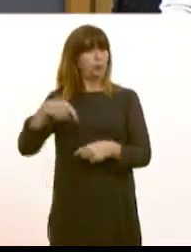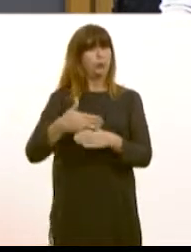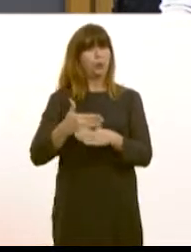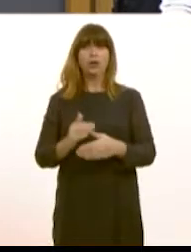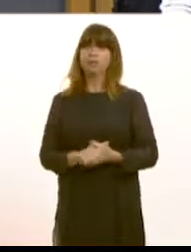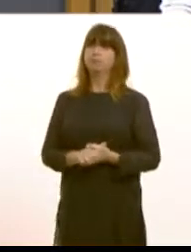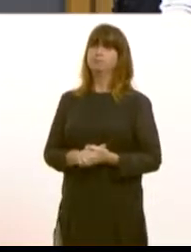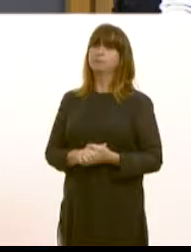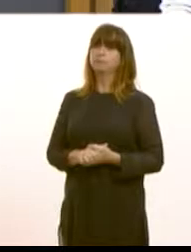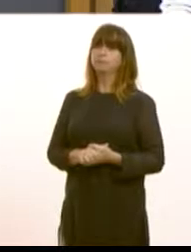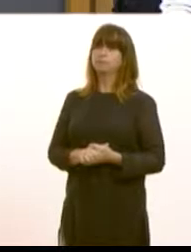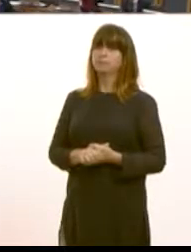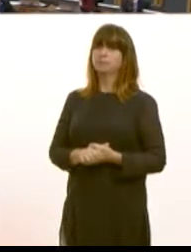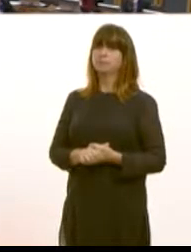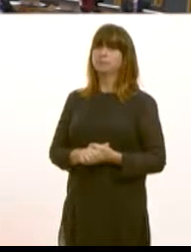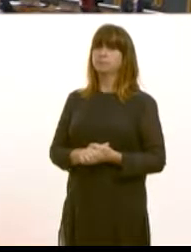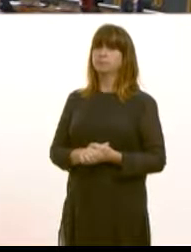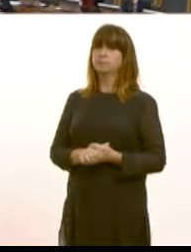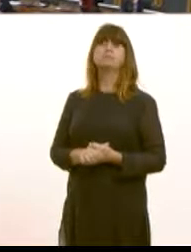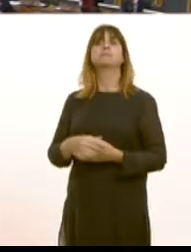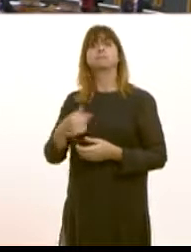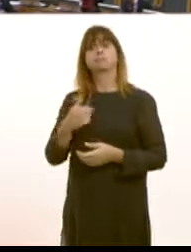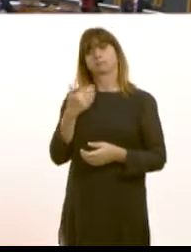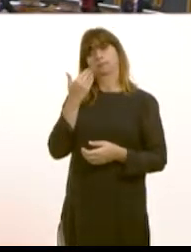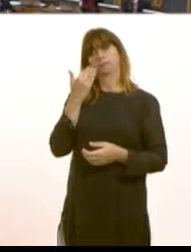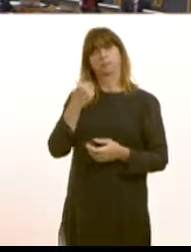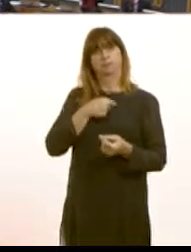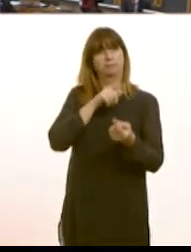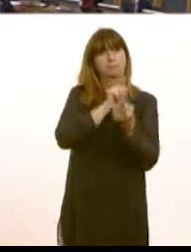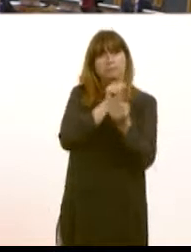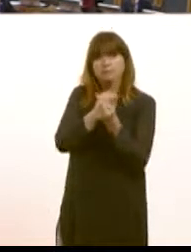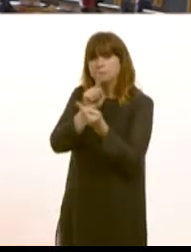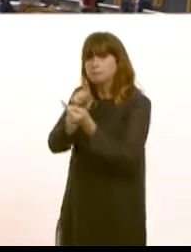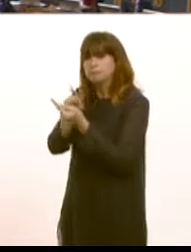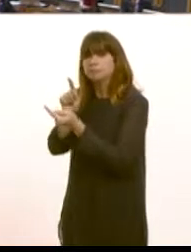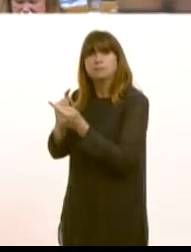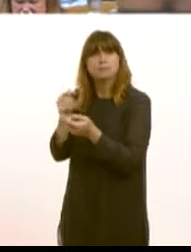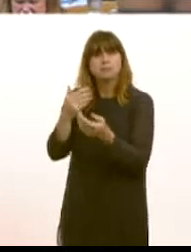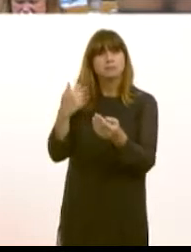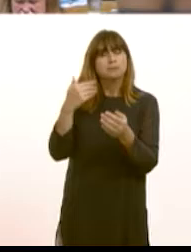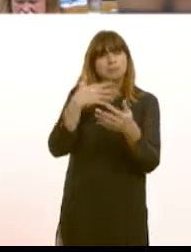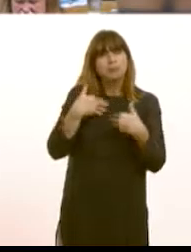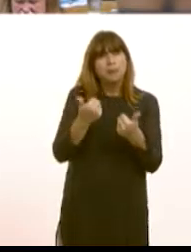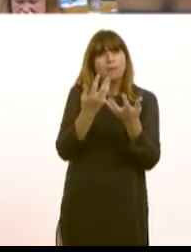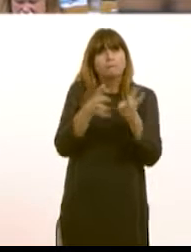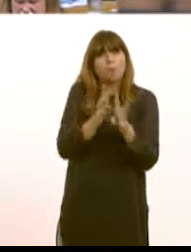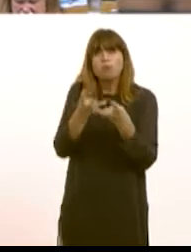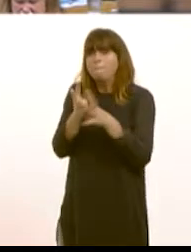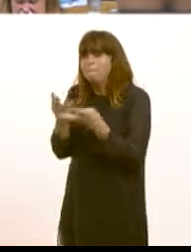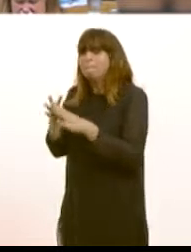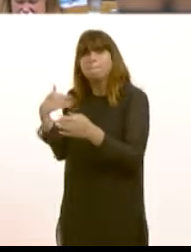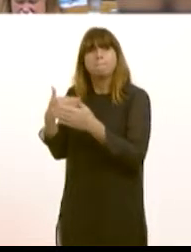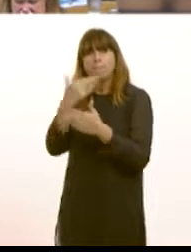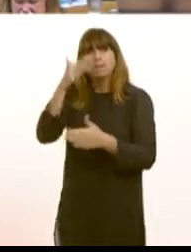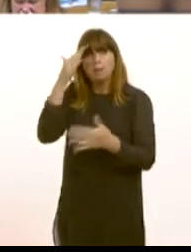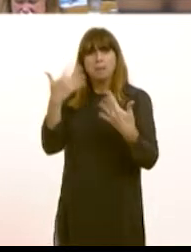was also busy meeting health forums in the summer, First Minister, and